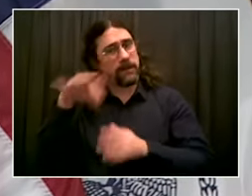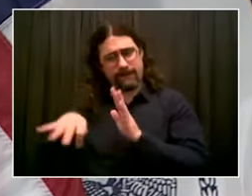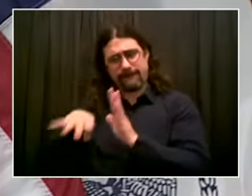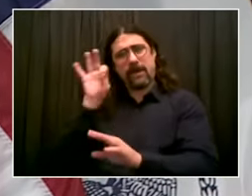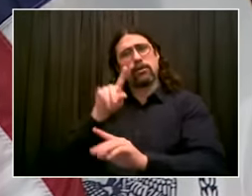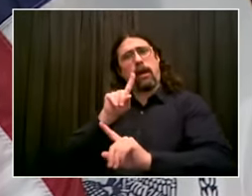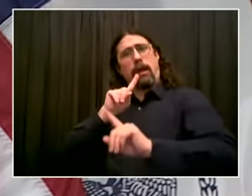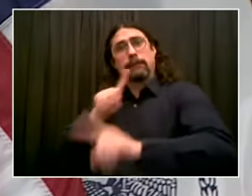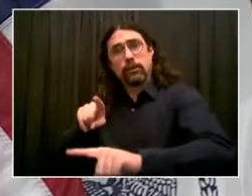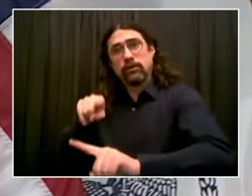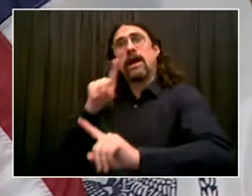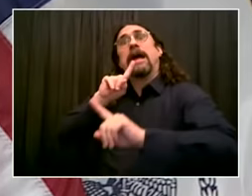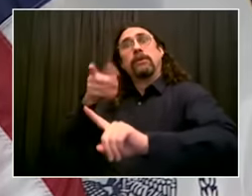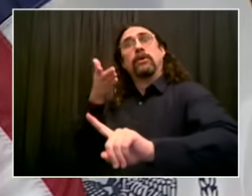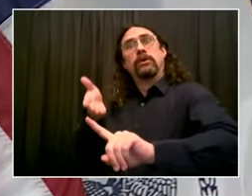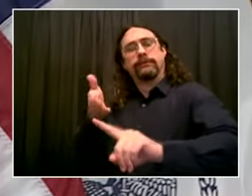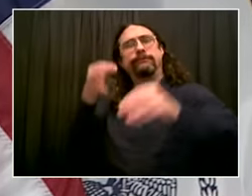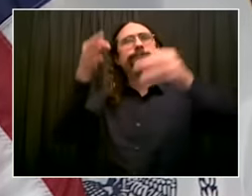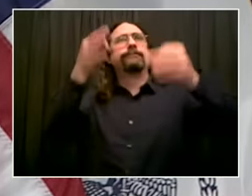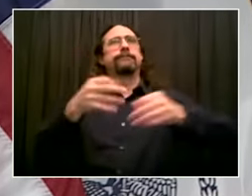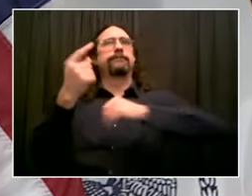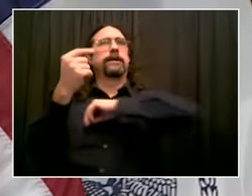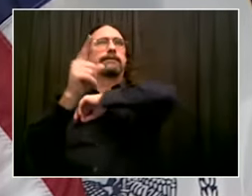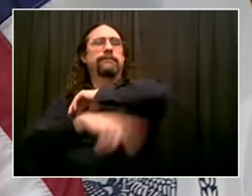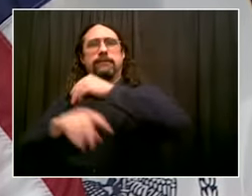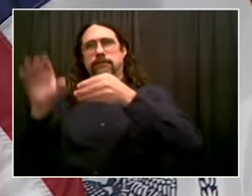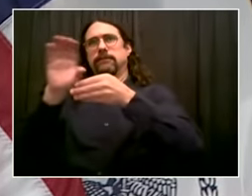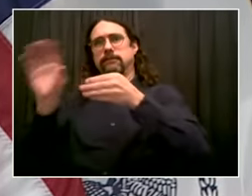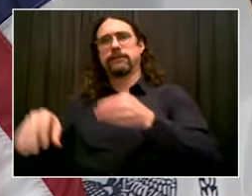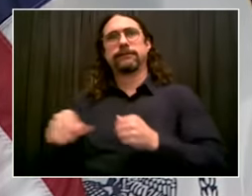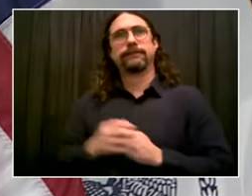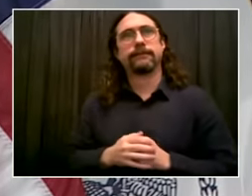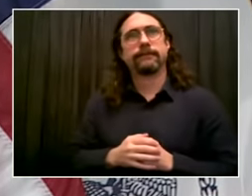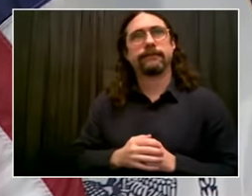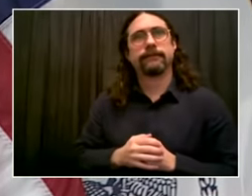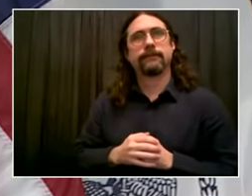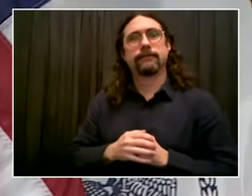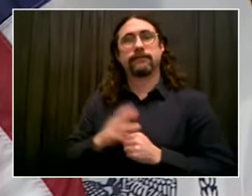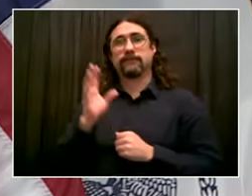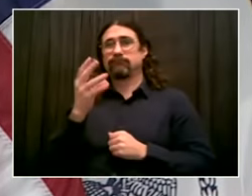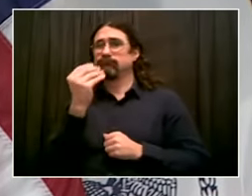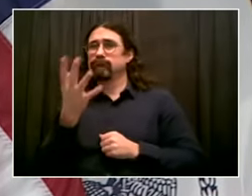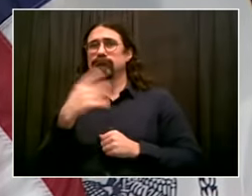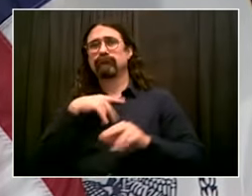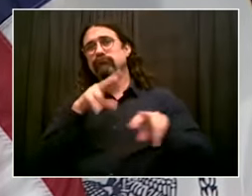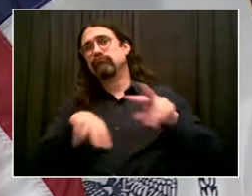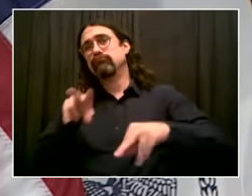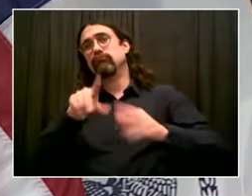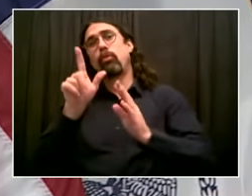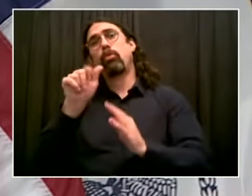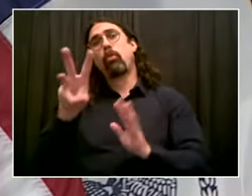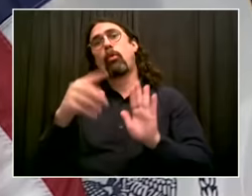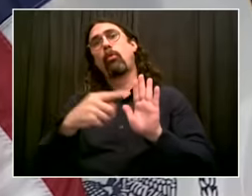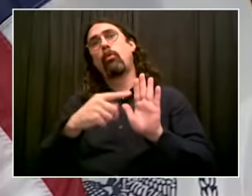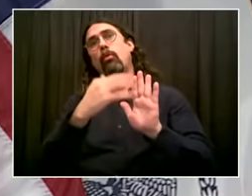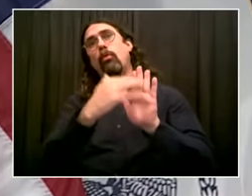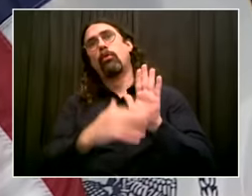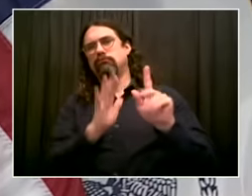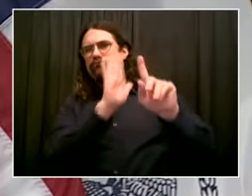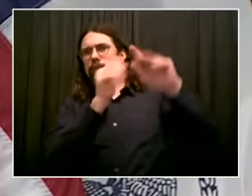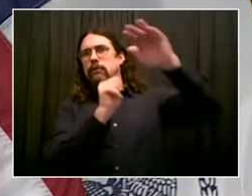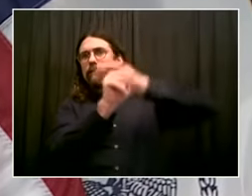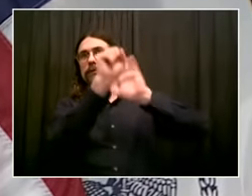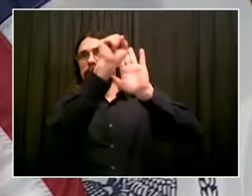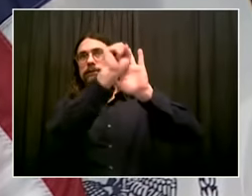lenient towards people who use their vehicle to harm other people. And we've got to strengthen the